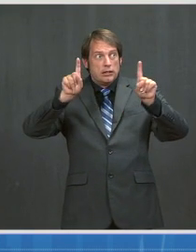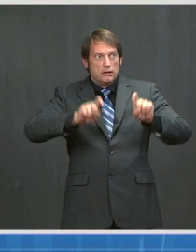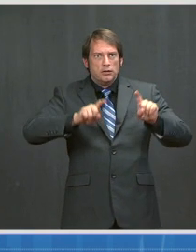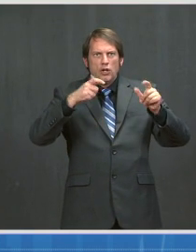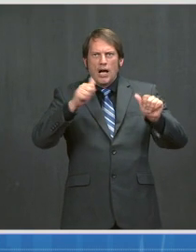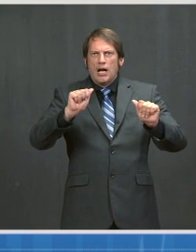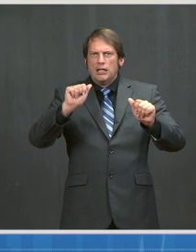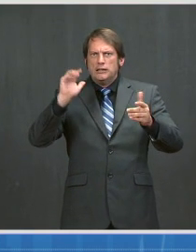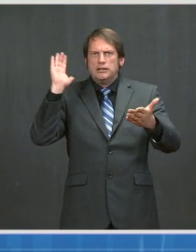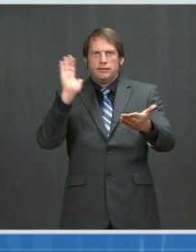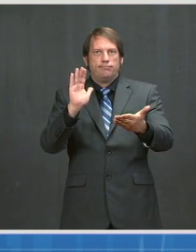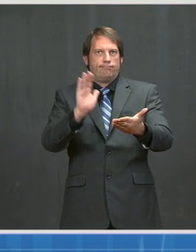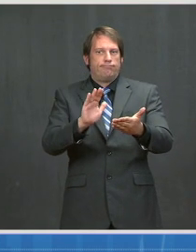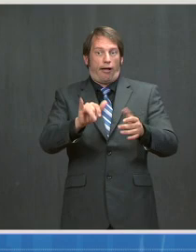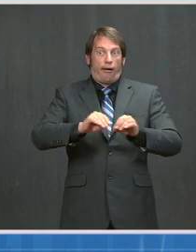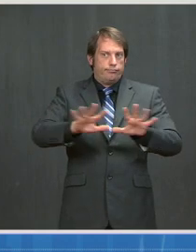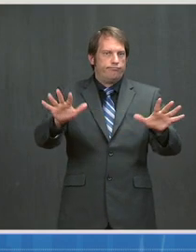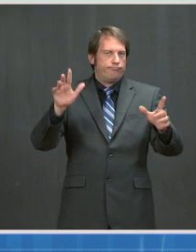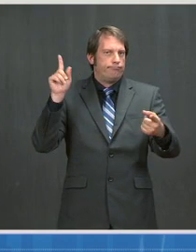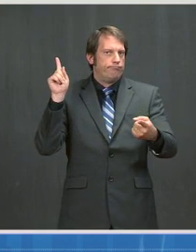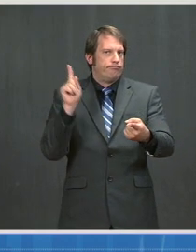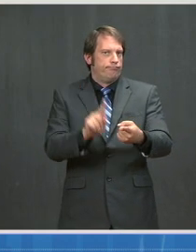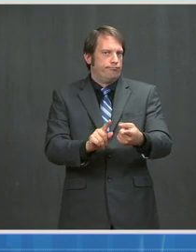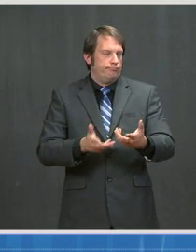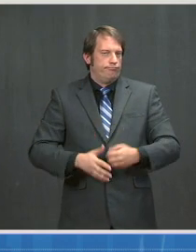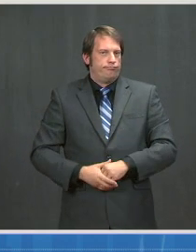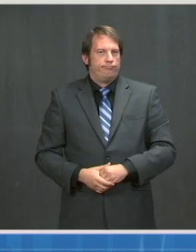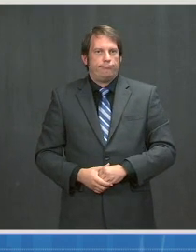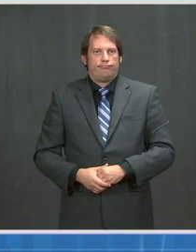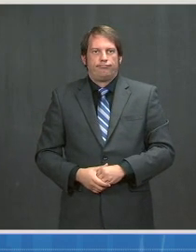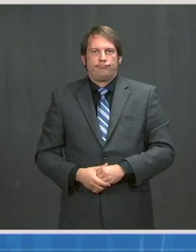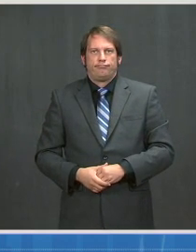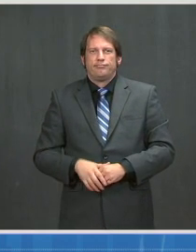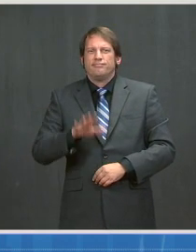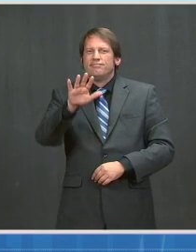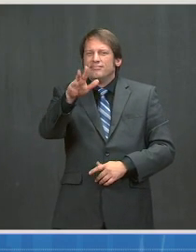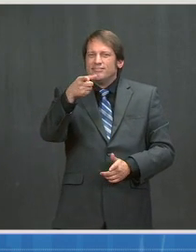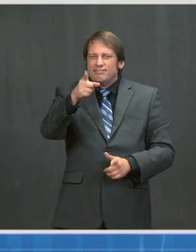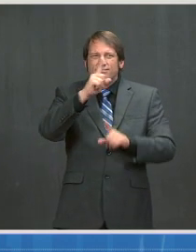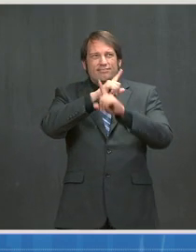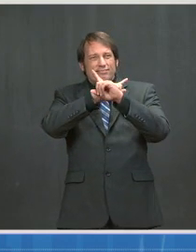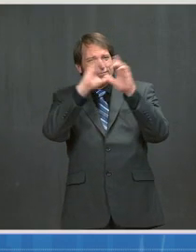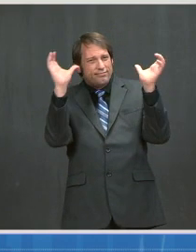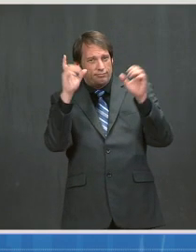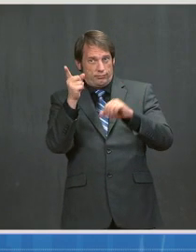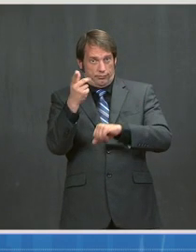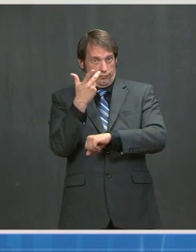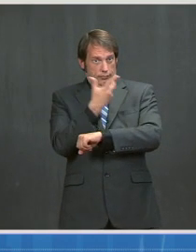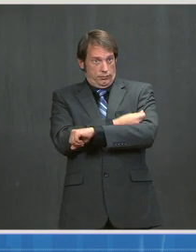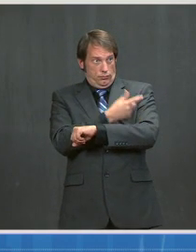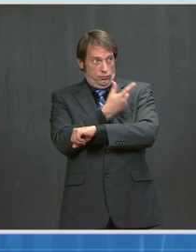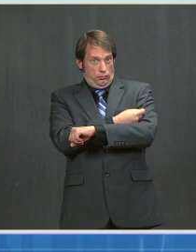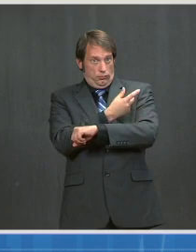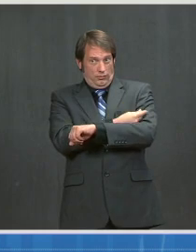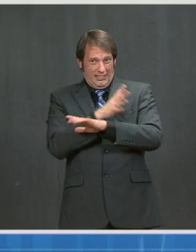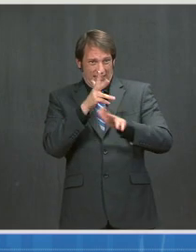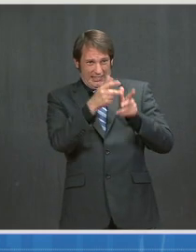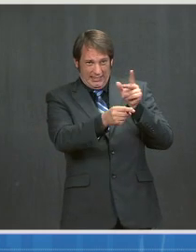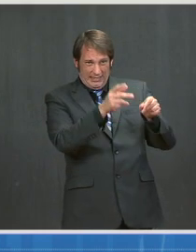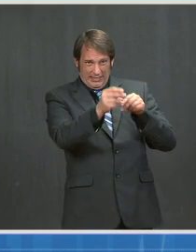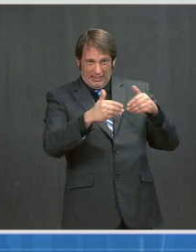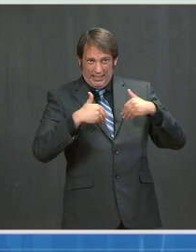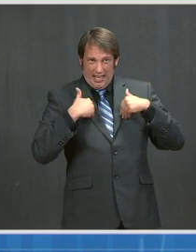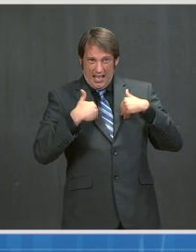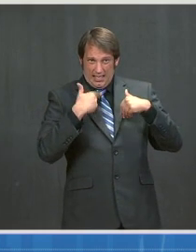is, if you could imagine a vaccination levels among younger people eventually getting